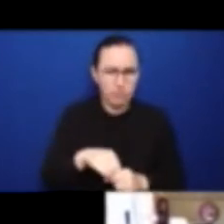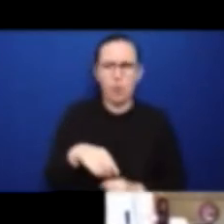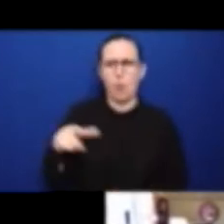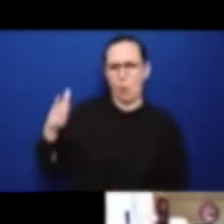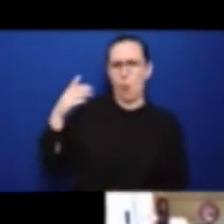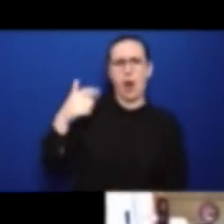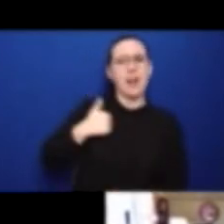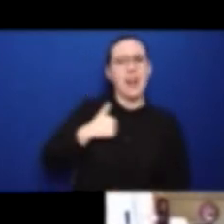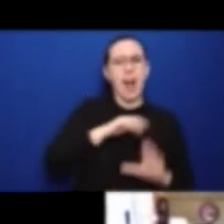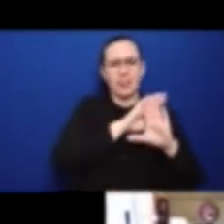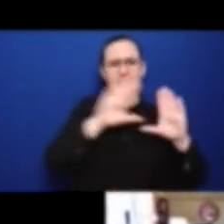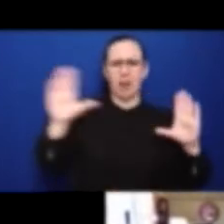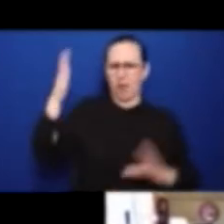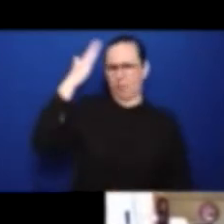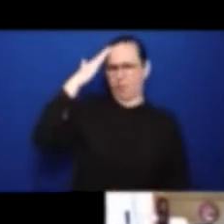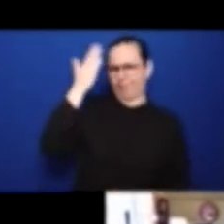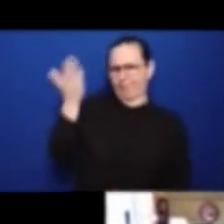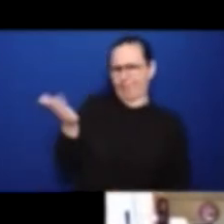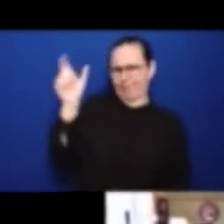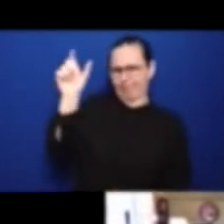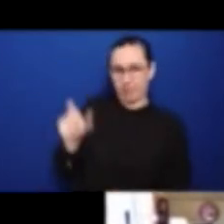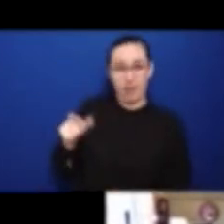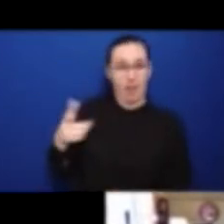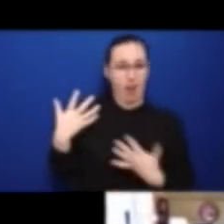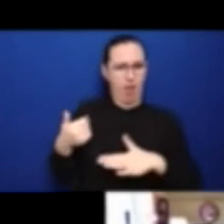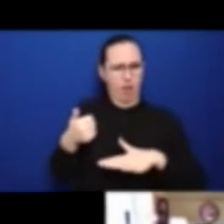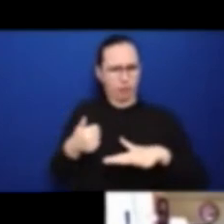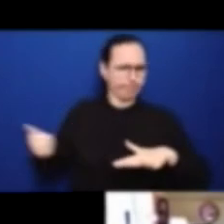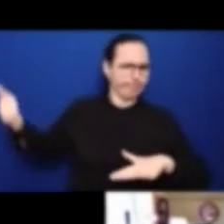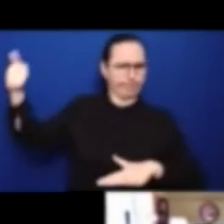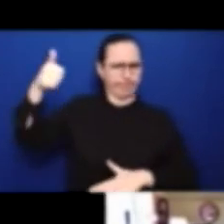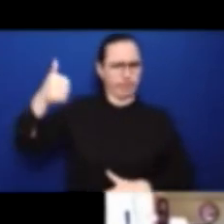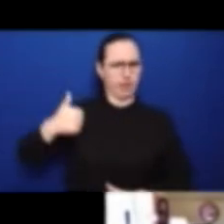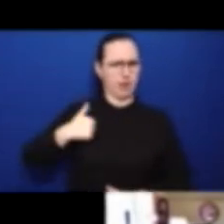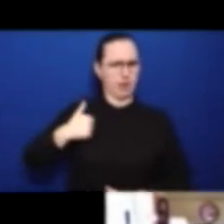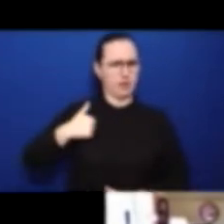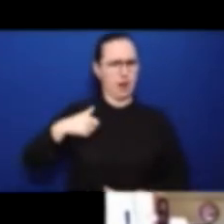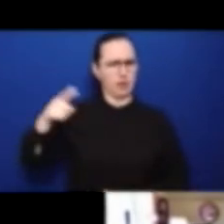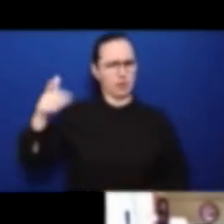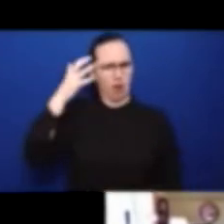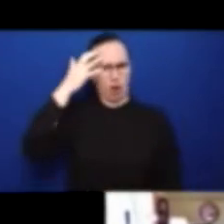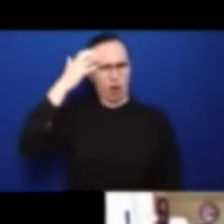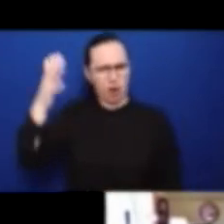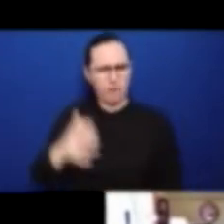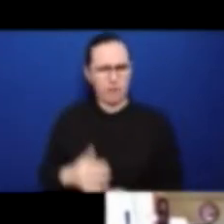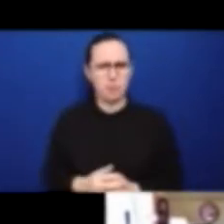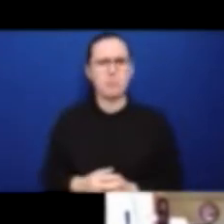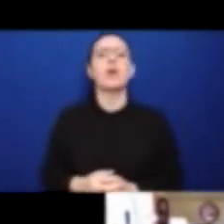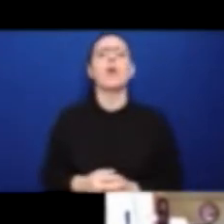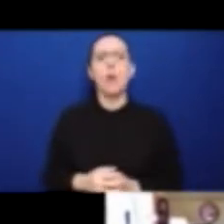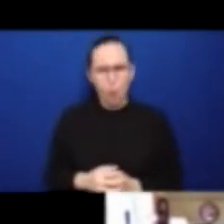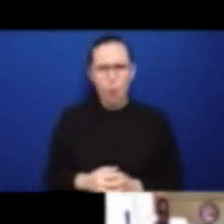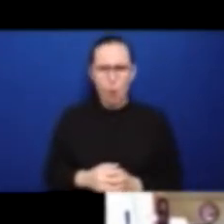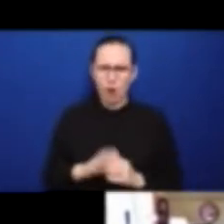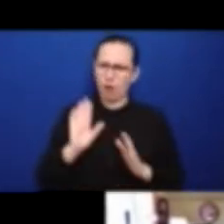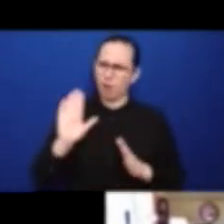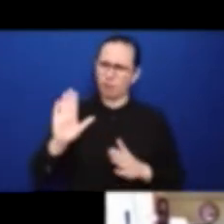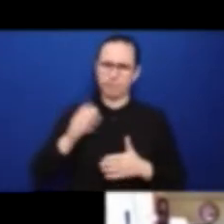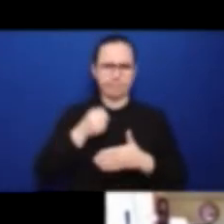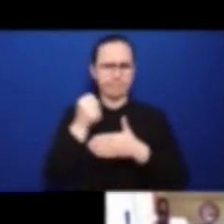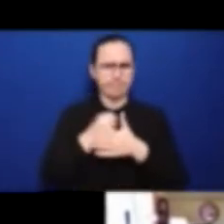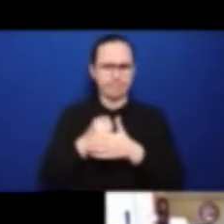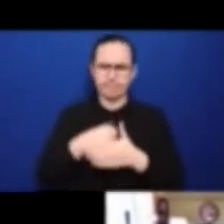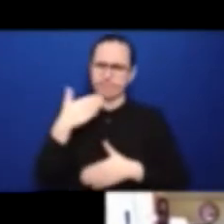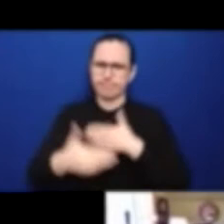Senate and has had tremendous influence and impact on the lives of people with disabilities in that role over the last four or five